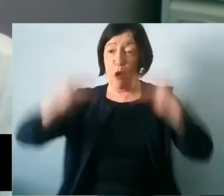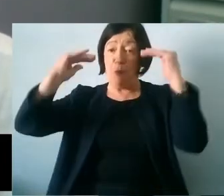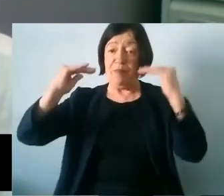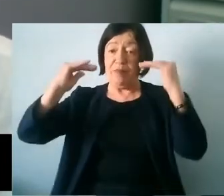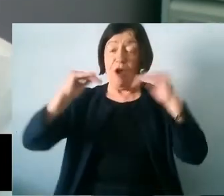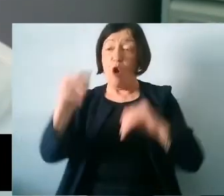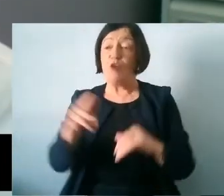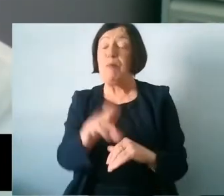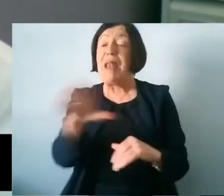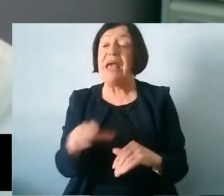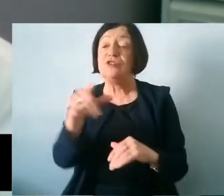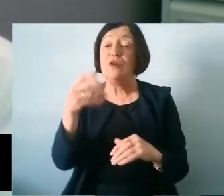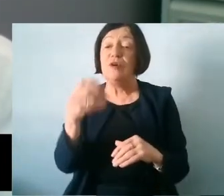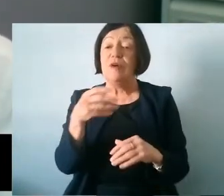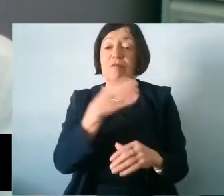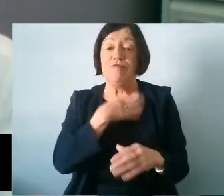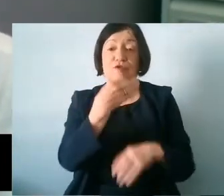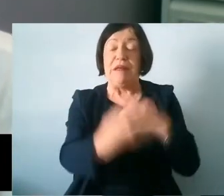place that you happen to go to school.